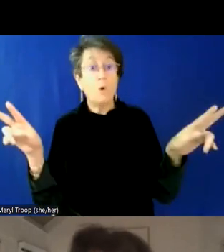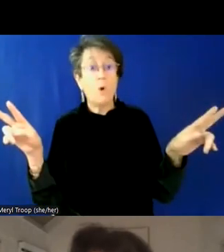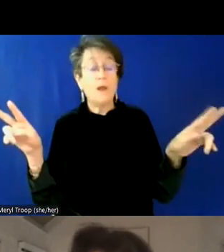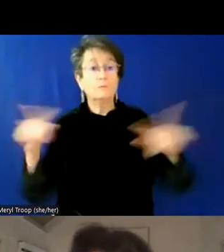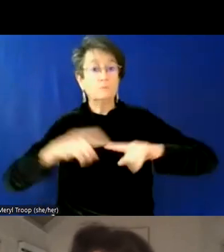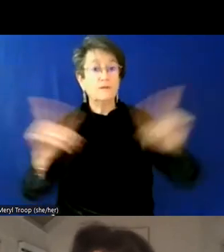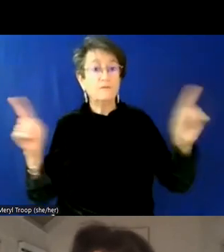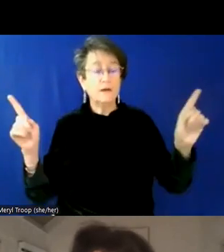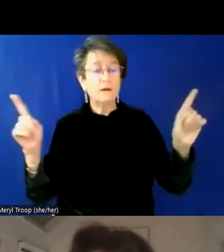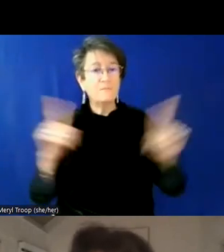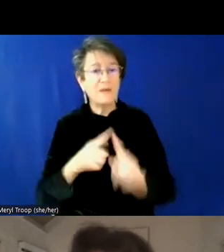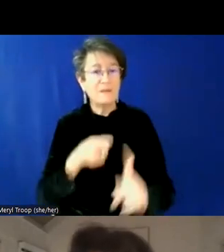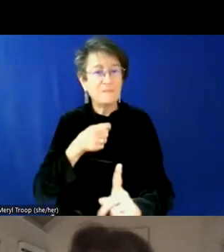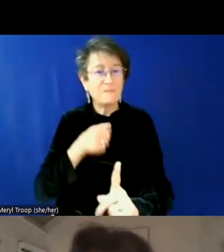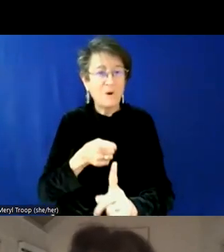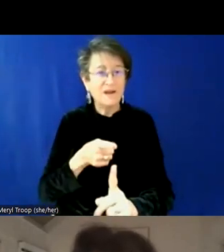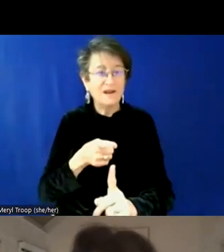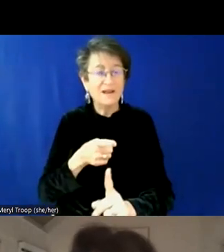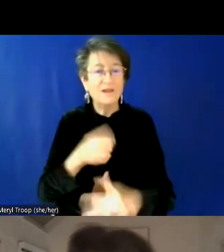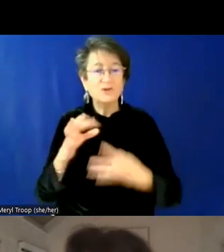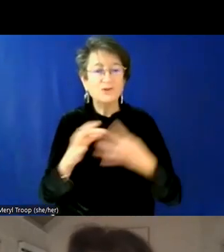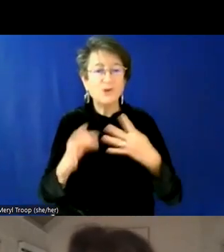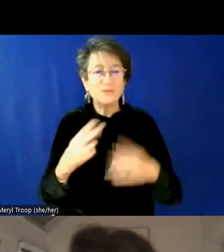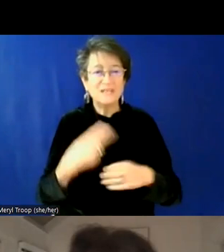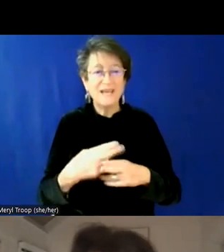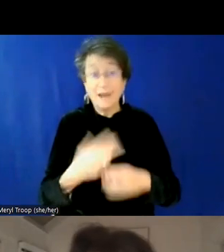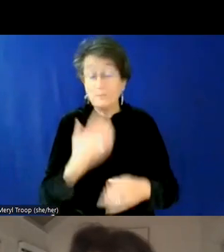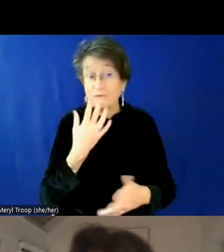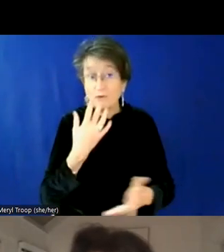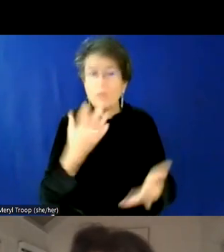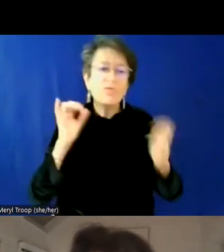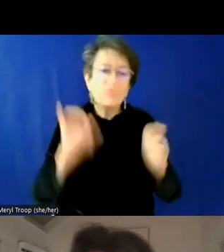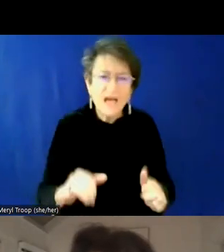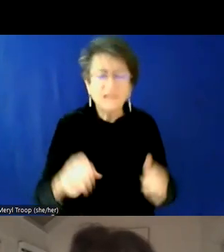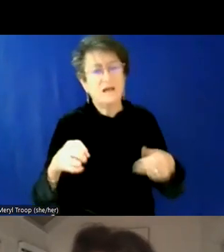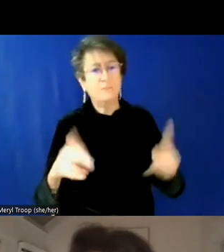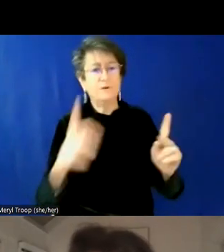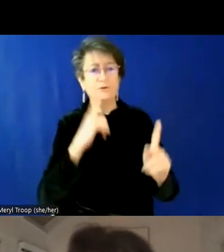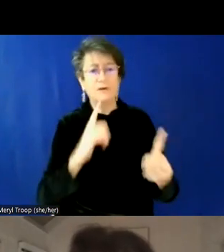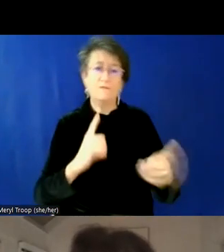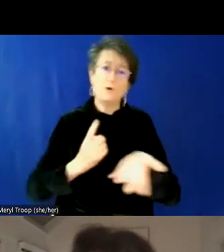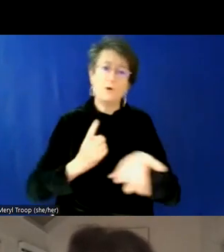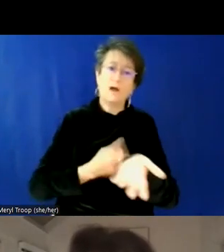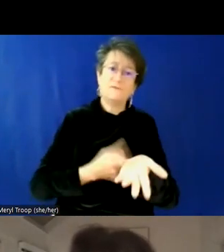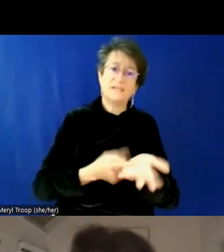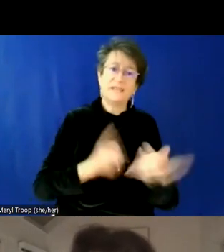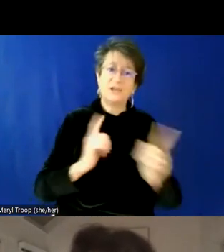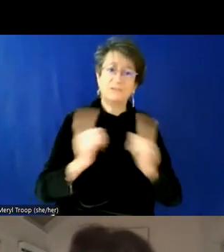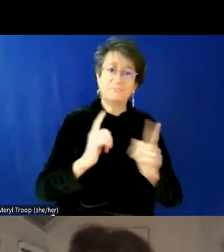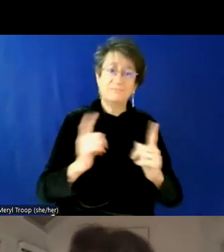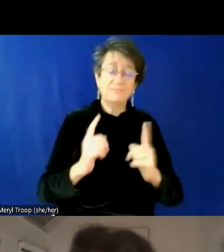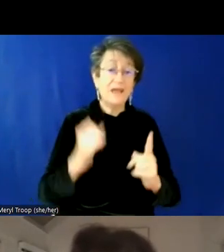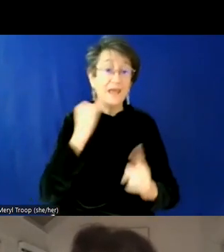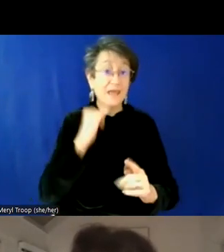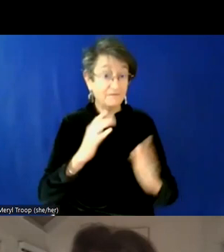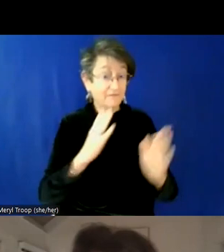so this is an opportunity for conversation more than anything else. And if the person walks away, still not,